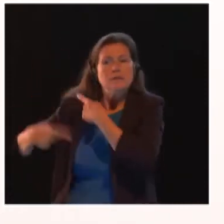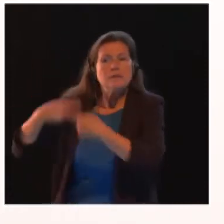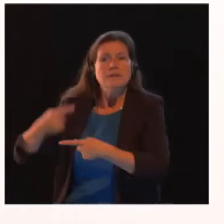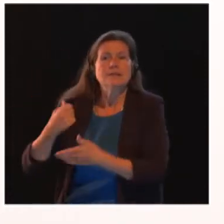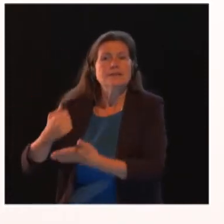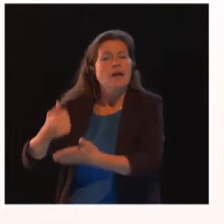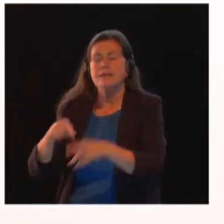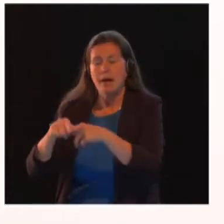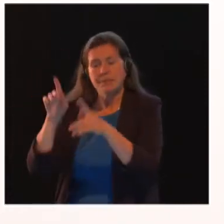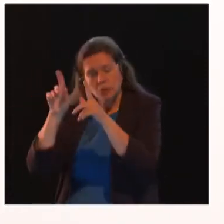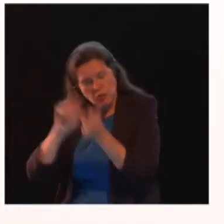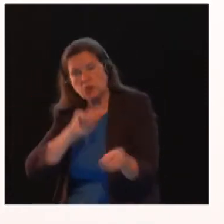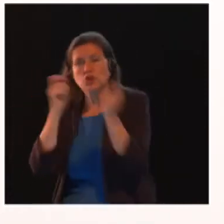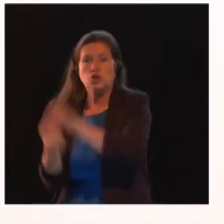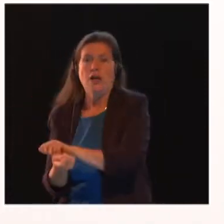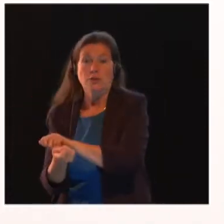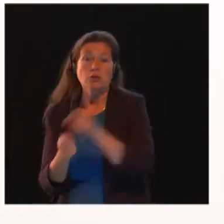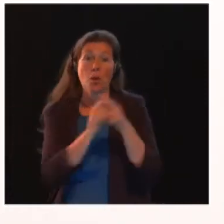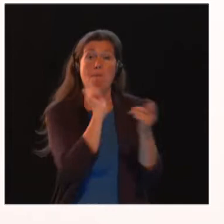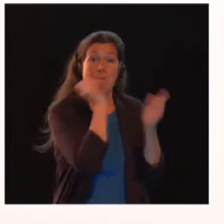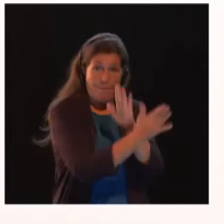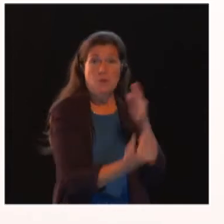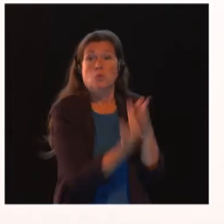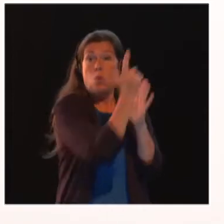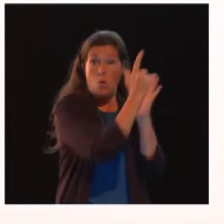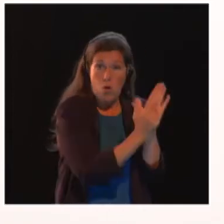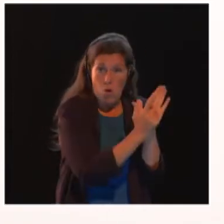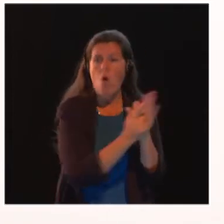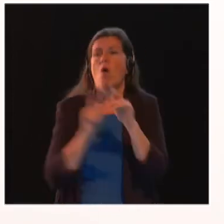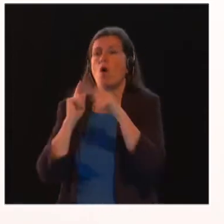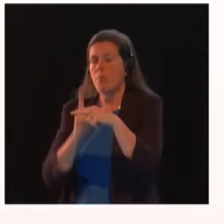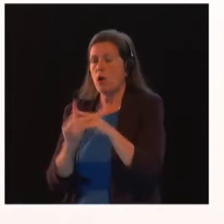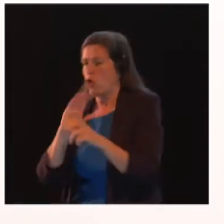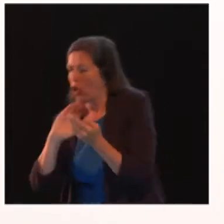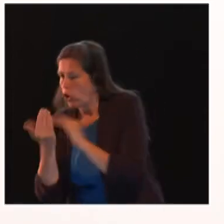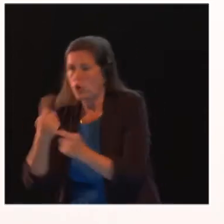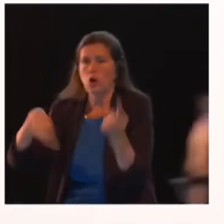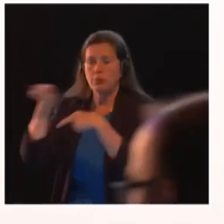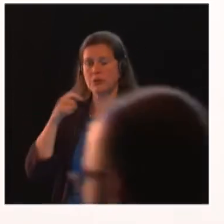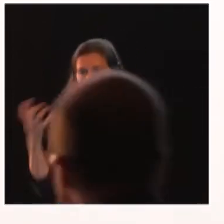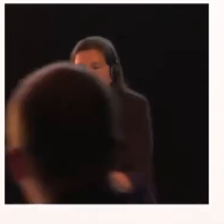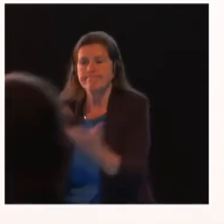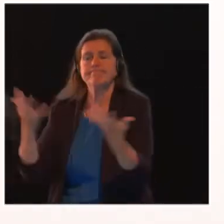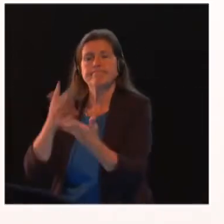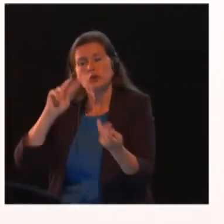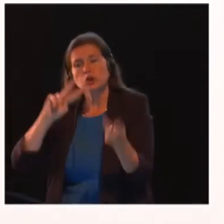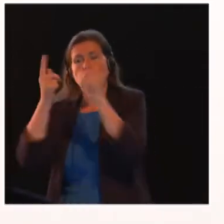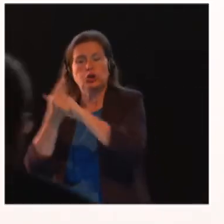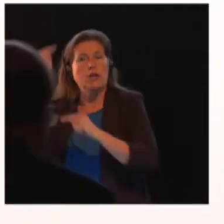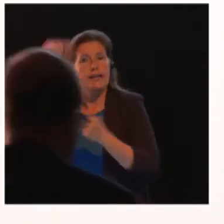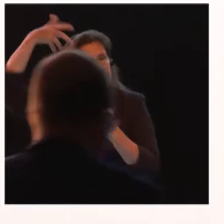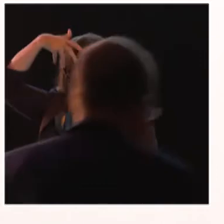to pass the law, just as you need your traditional leaders, right at a community level, also to be at the forefront